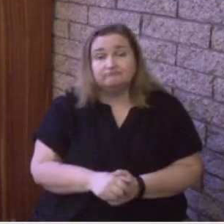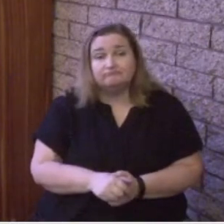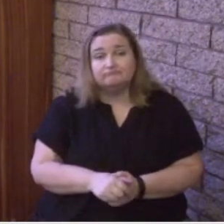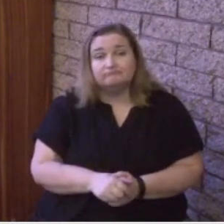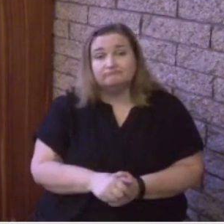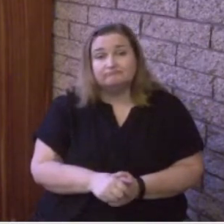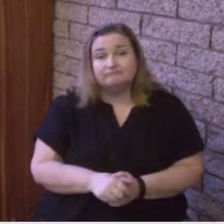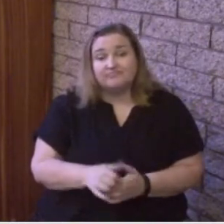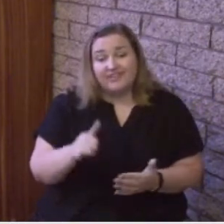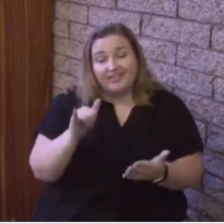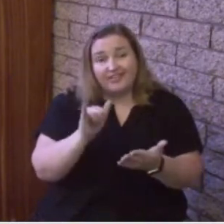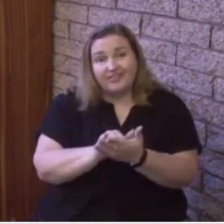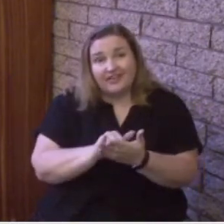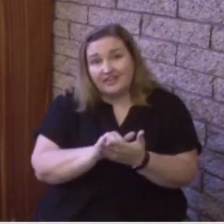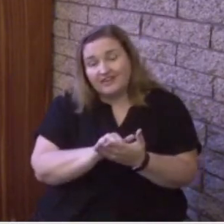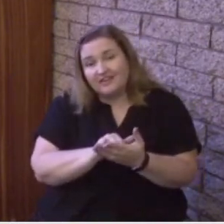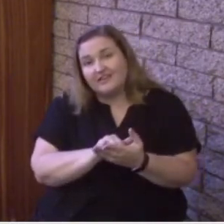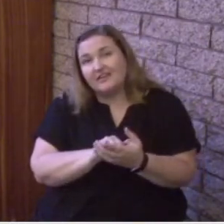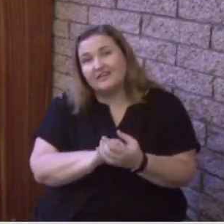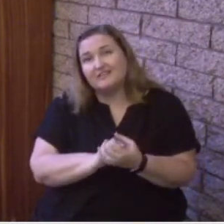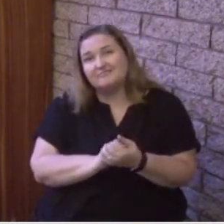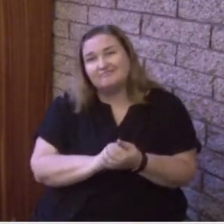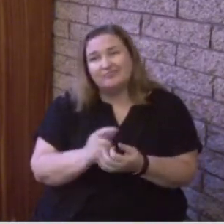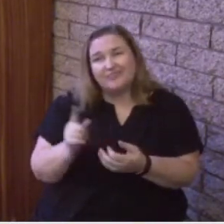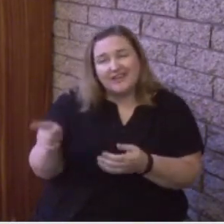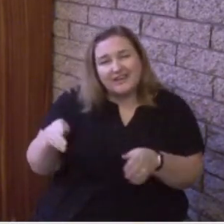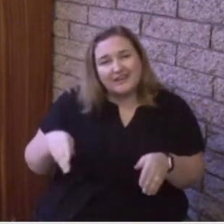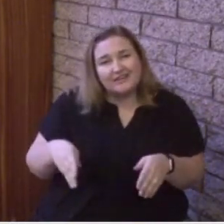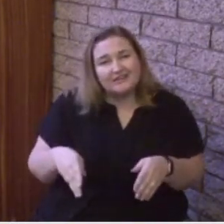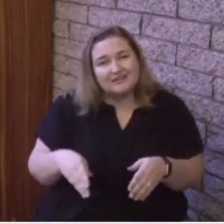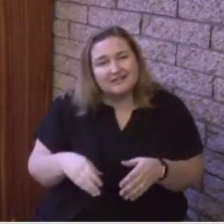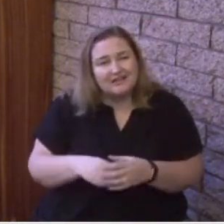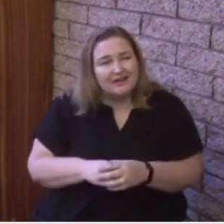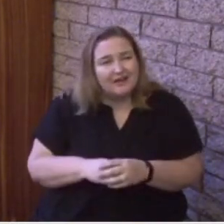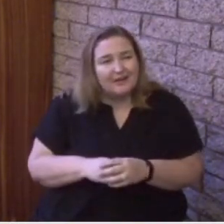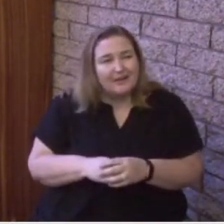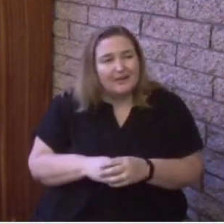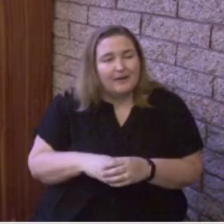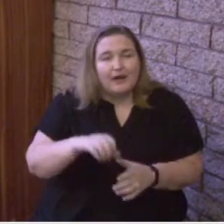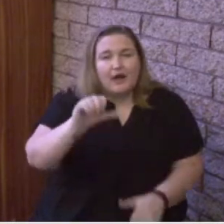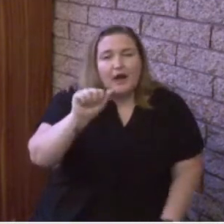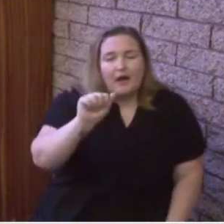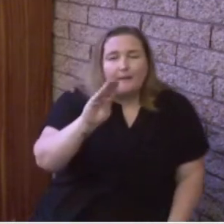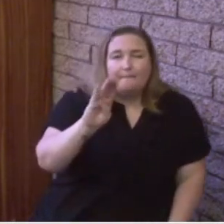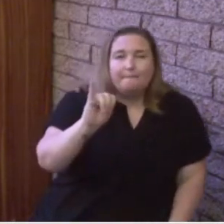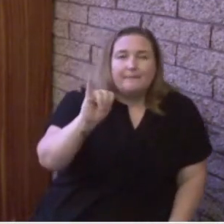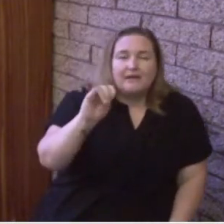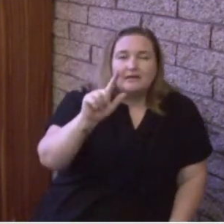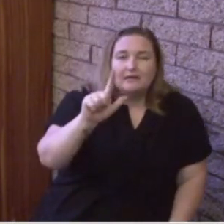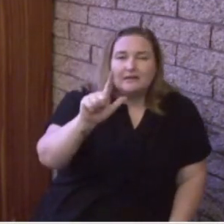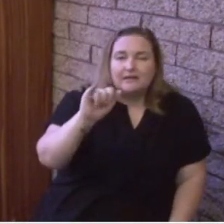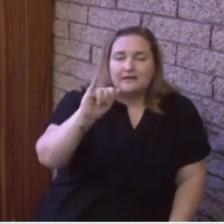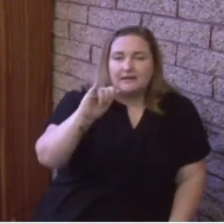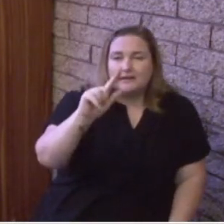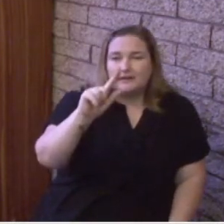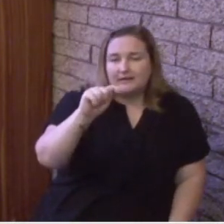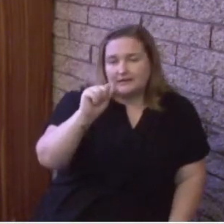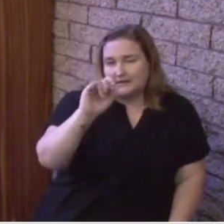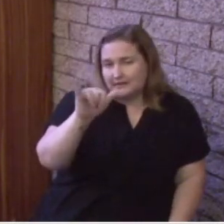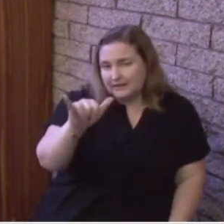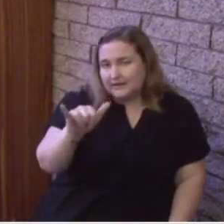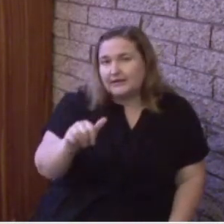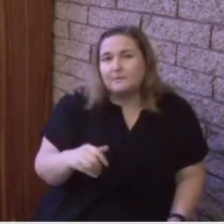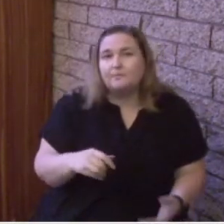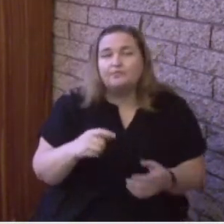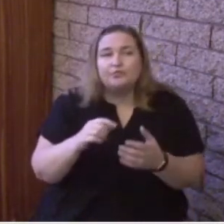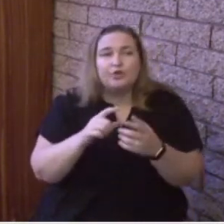that it is his ability to understand the love of Christ. It